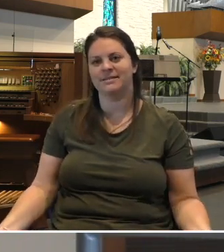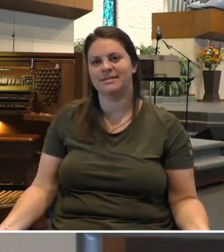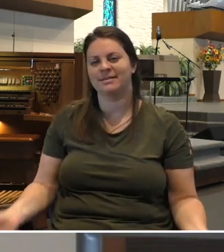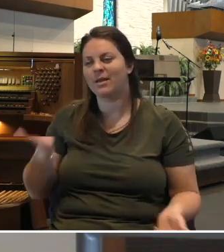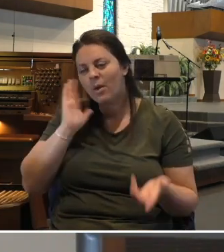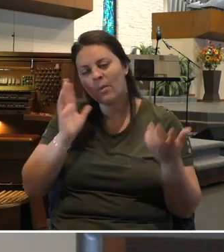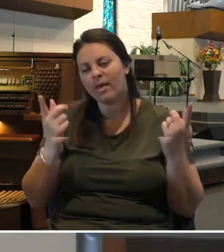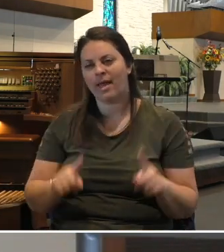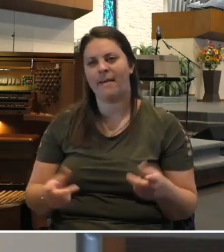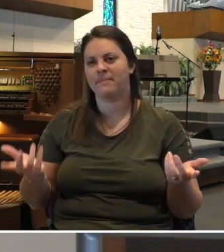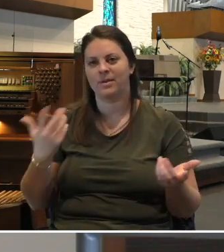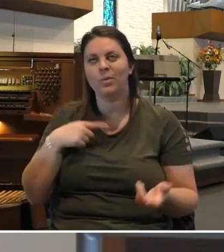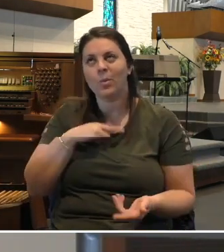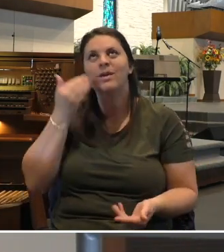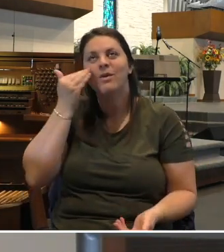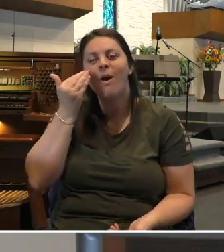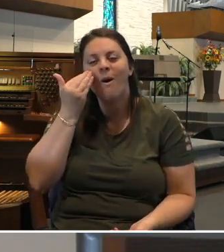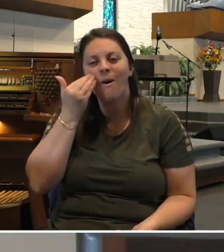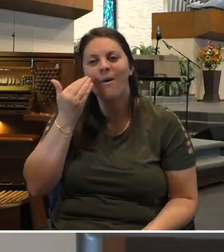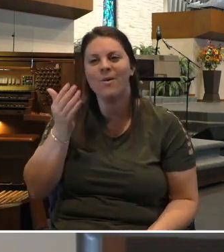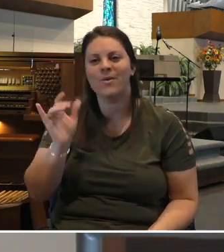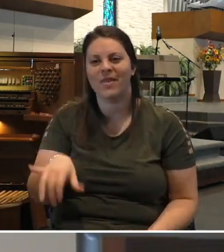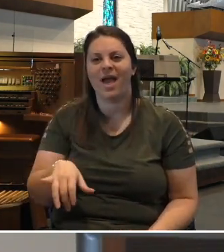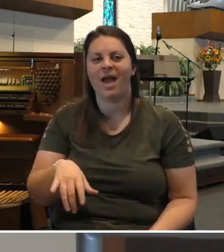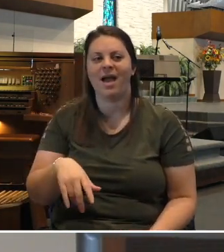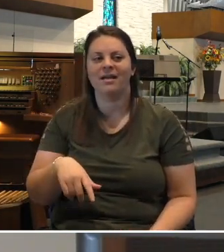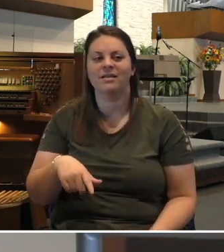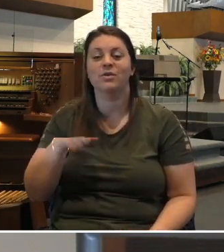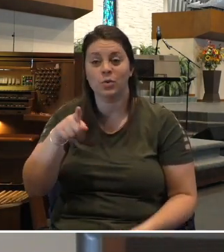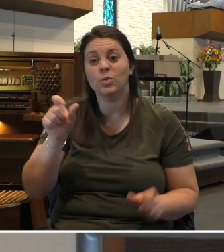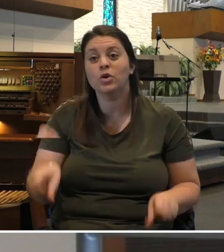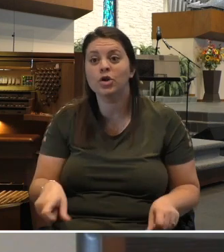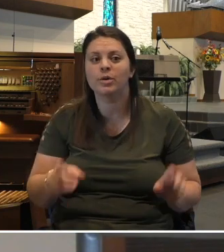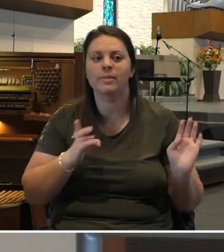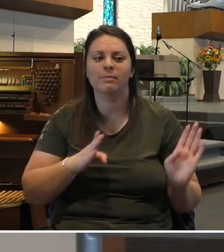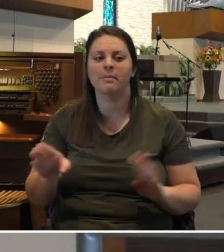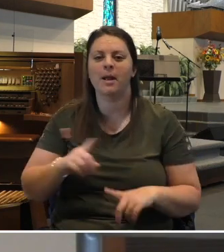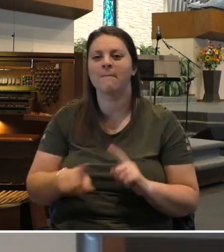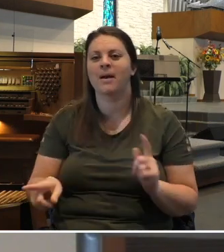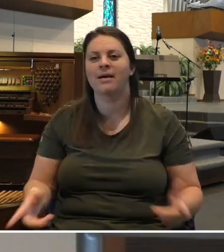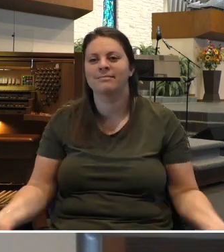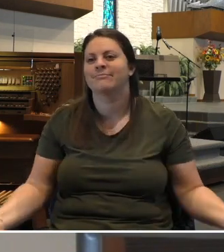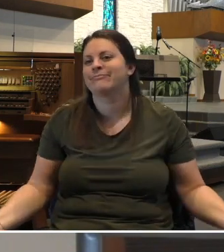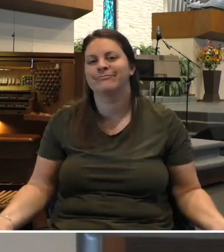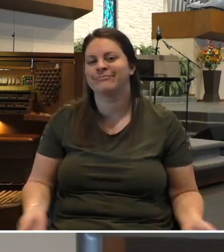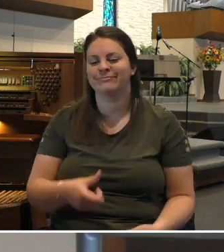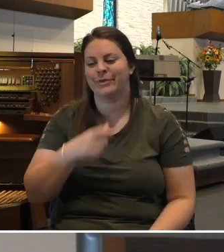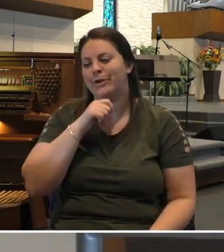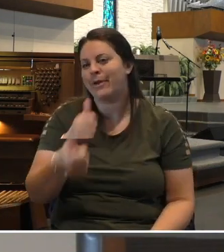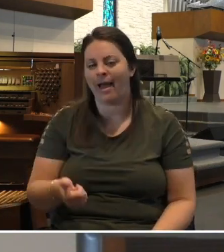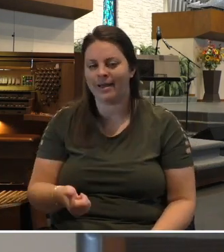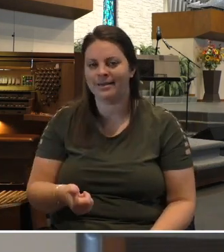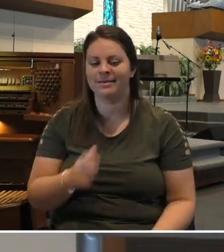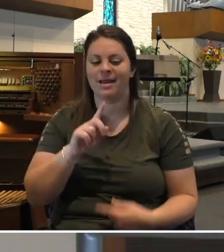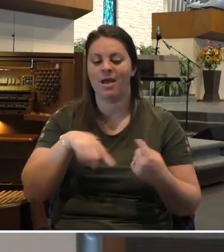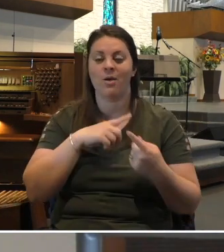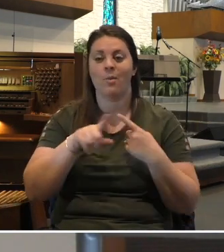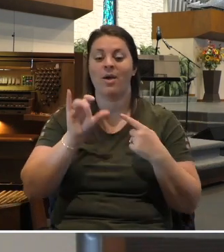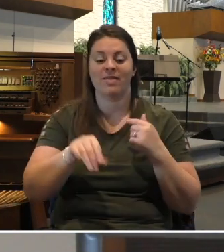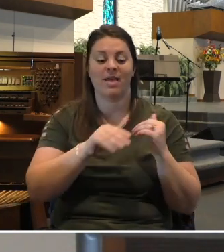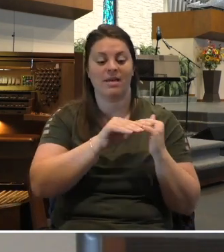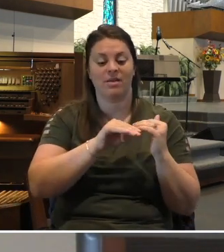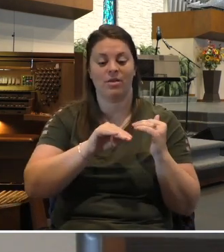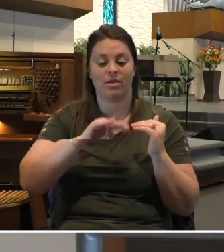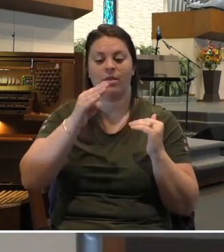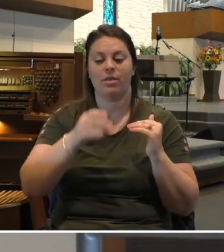going to happen. In a sense, you could be prepared, you're just not. And so when that speed bump hits, whether it was after a